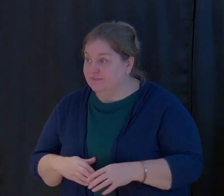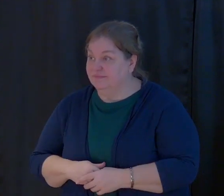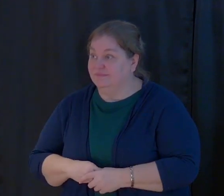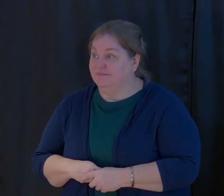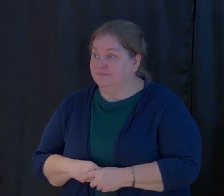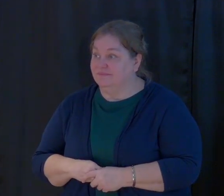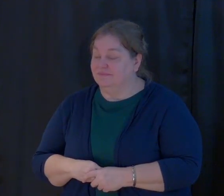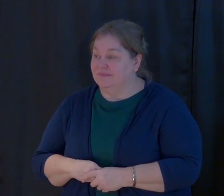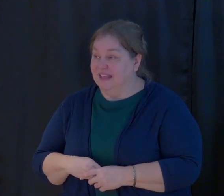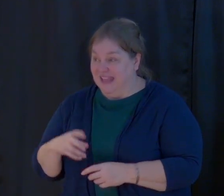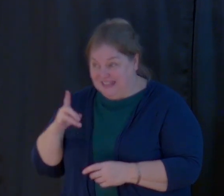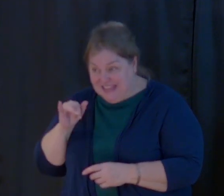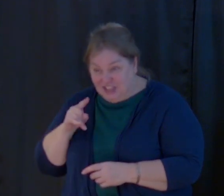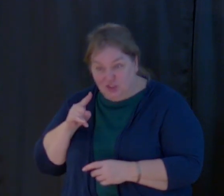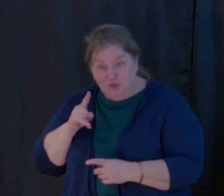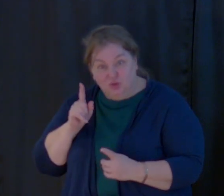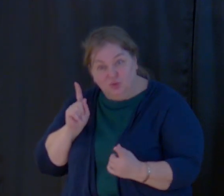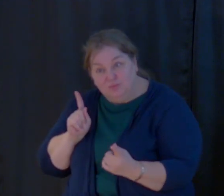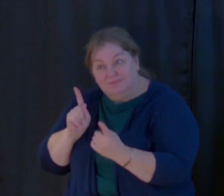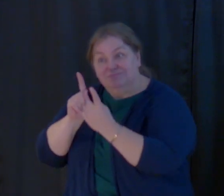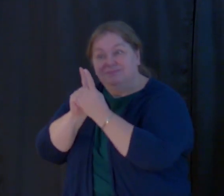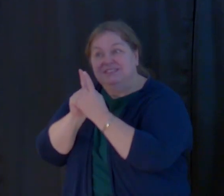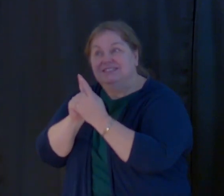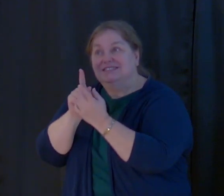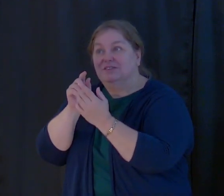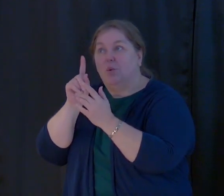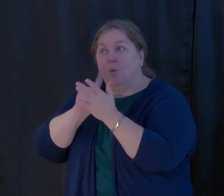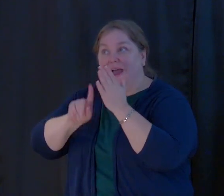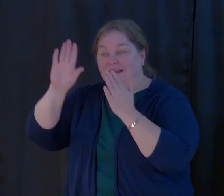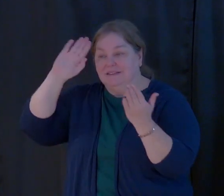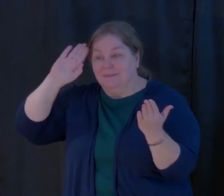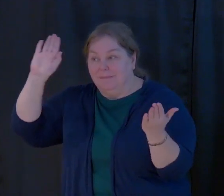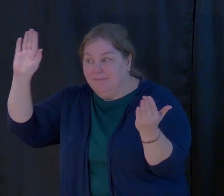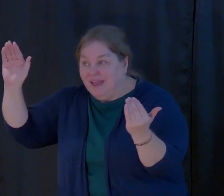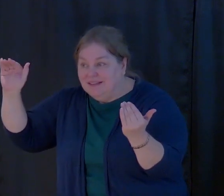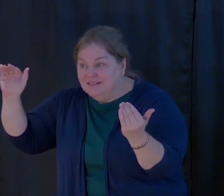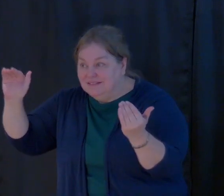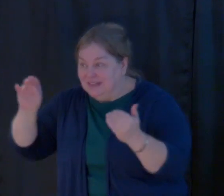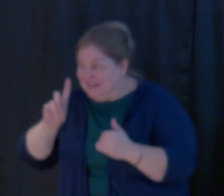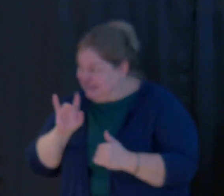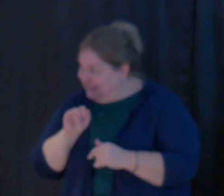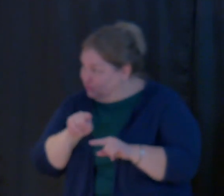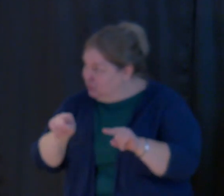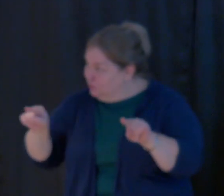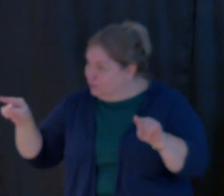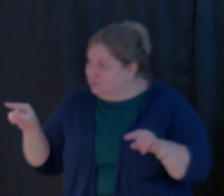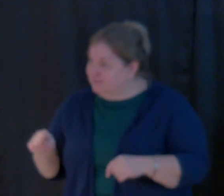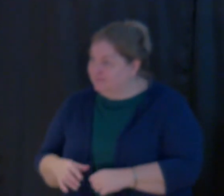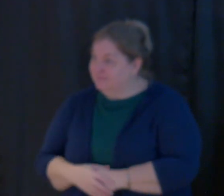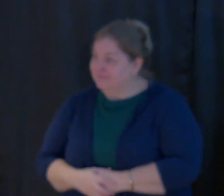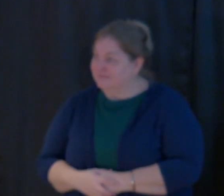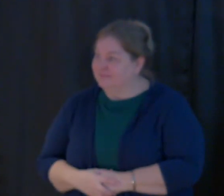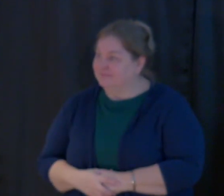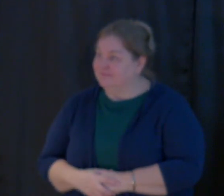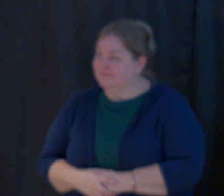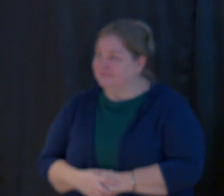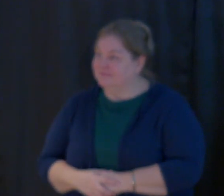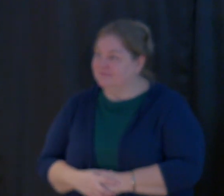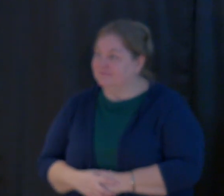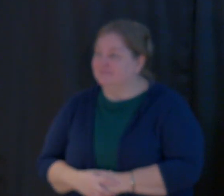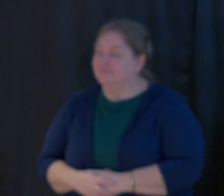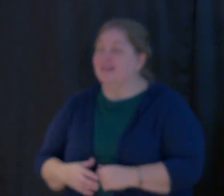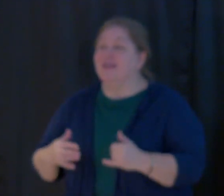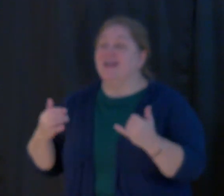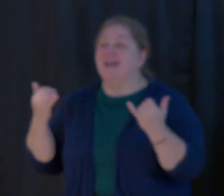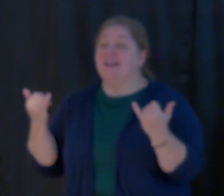Have we reached our potential that God has for us? And so this morning, as we